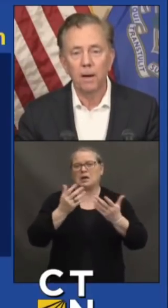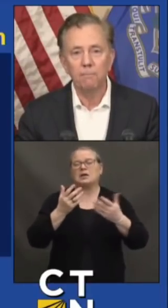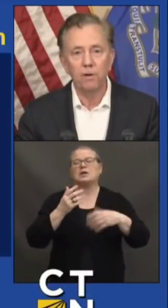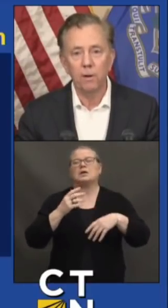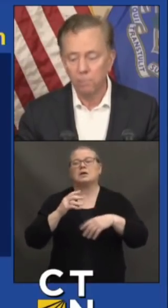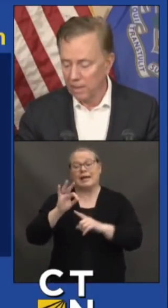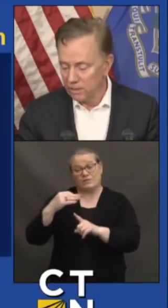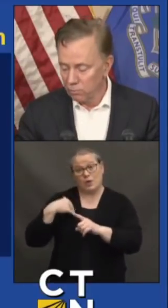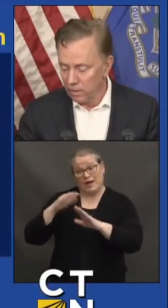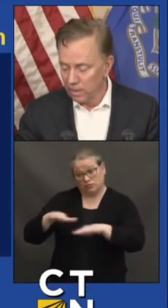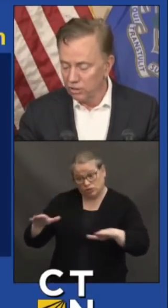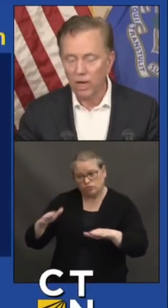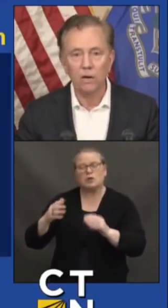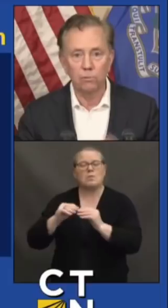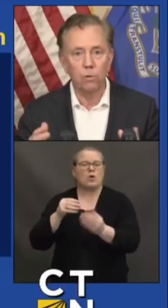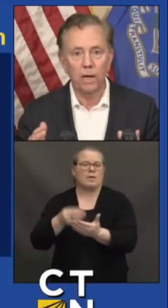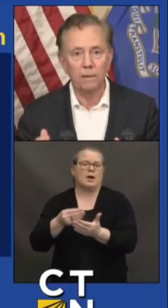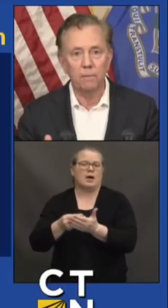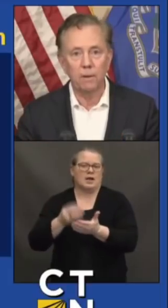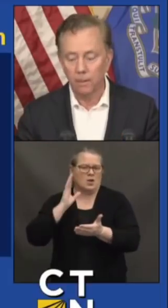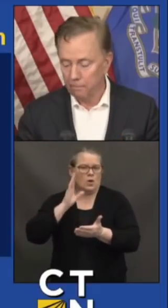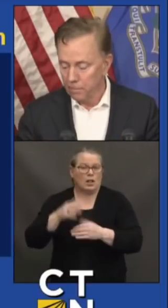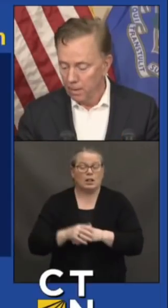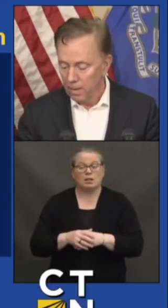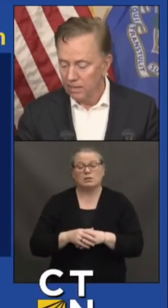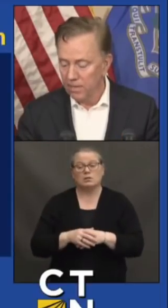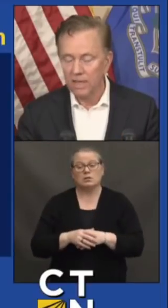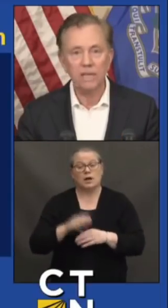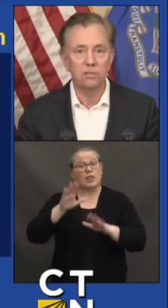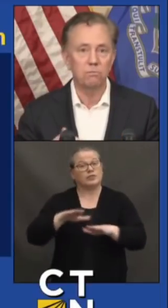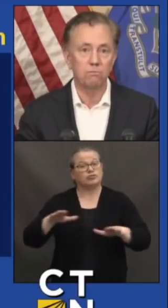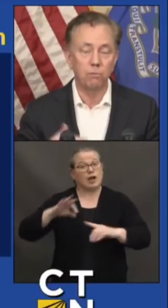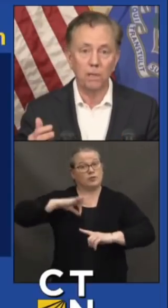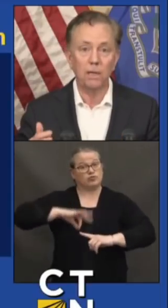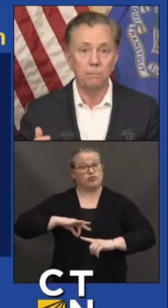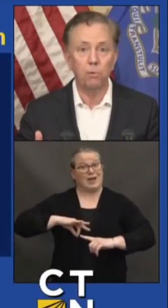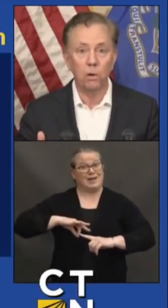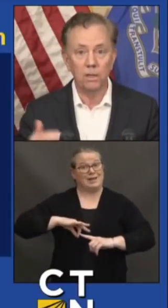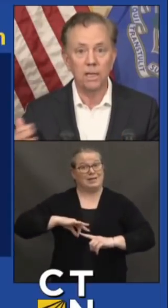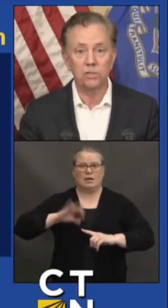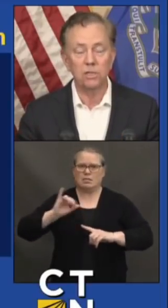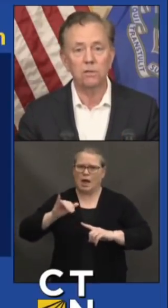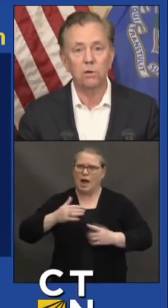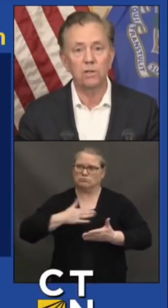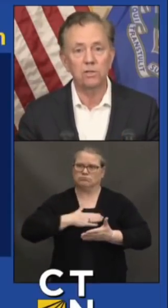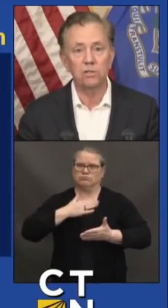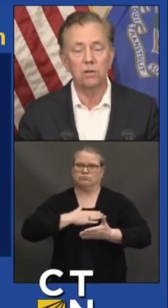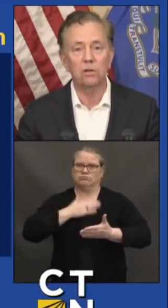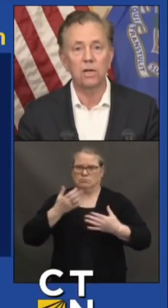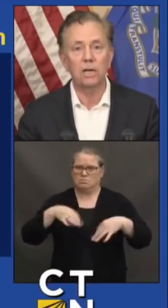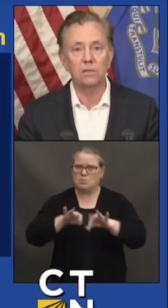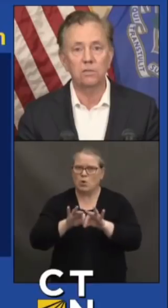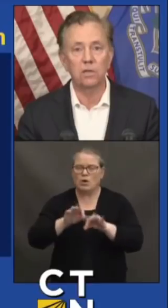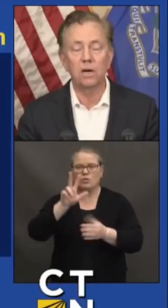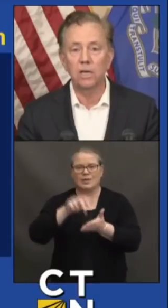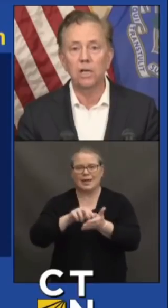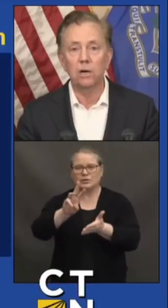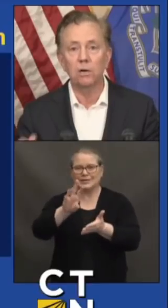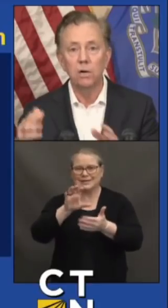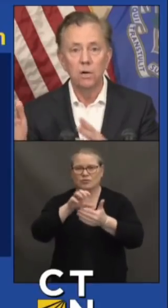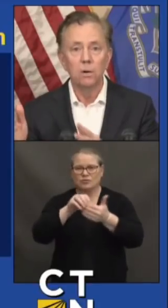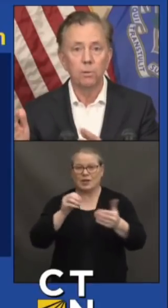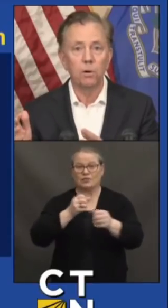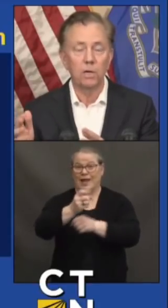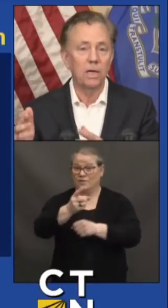I'm very pleased with the child credit. I think that's really important. That's $3,600 a